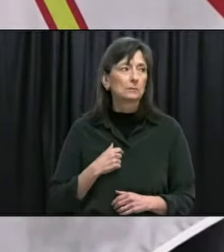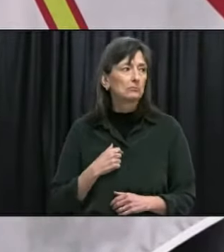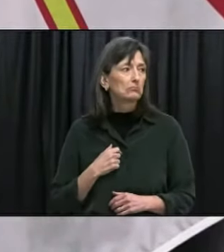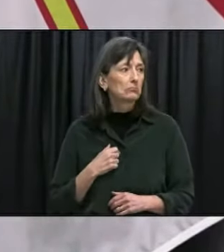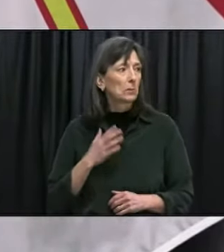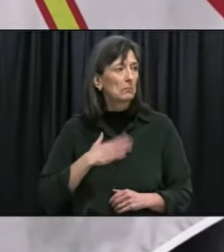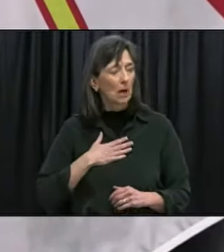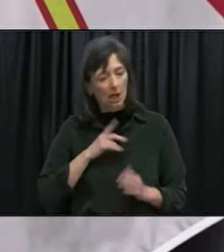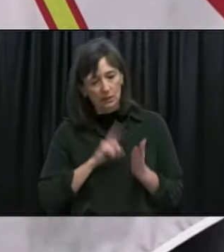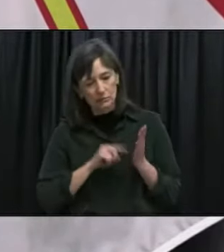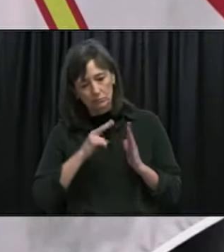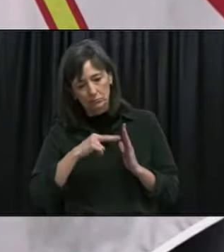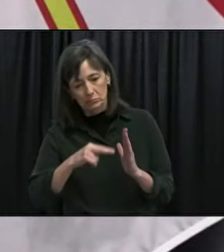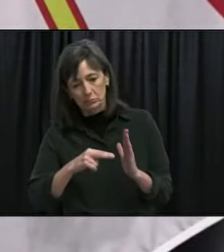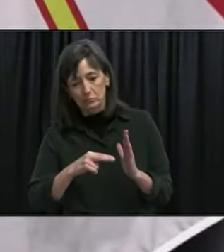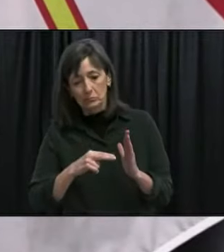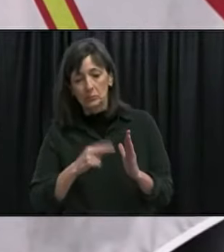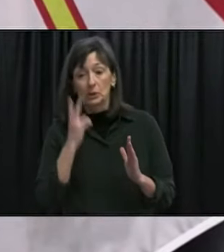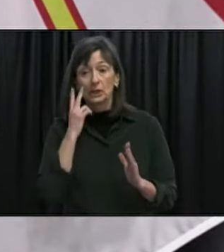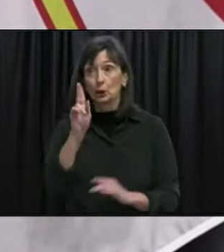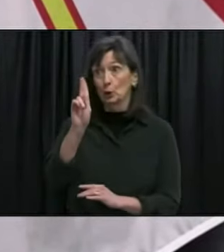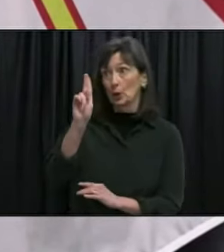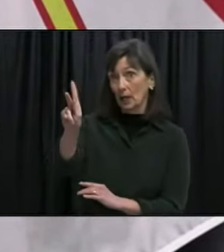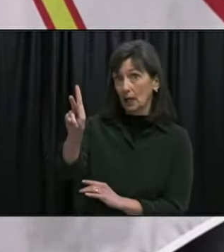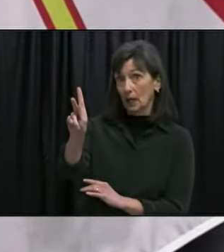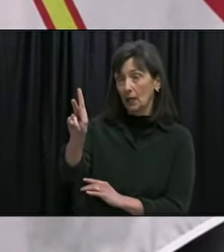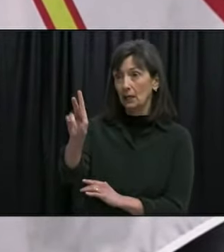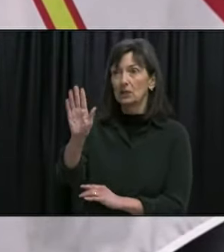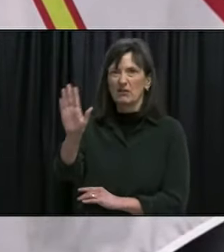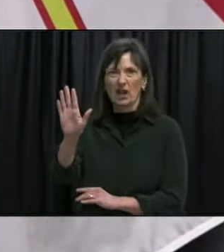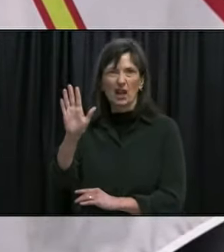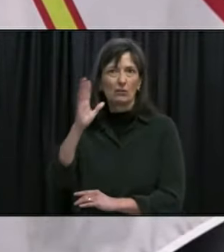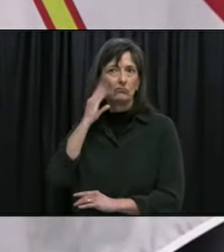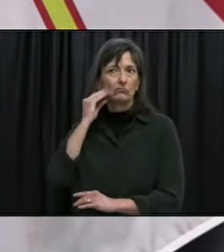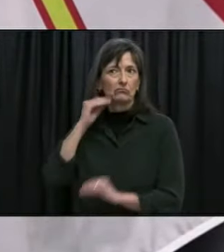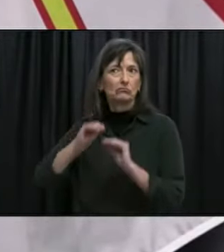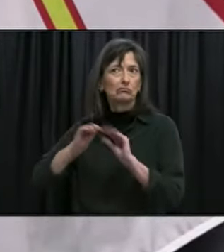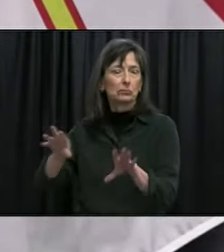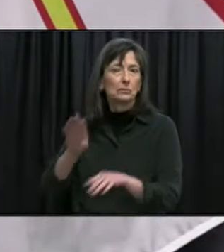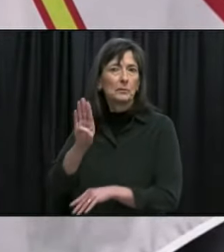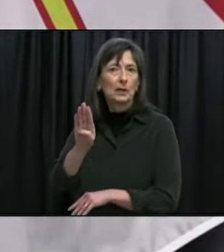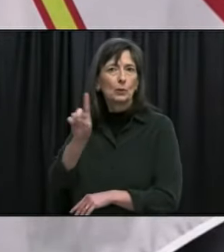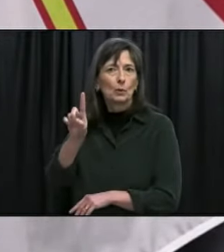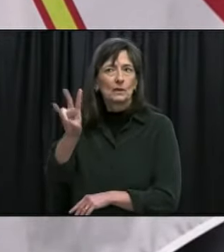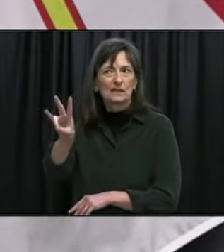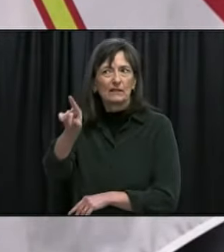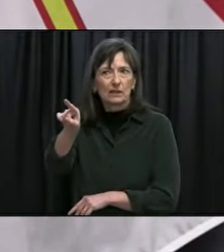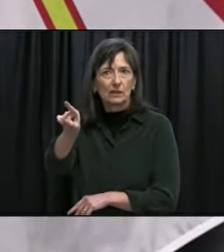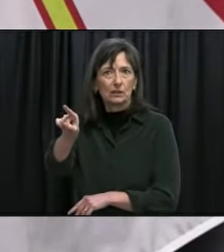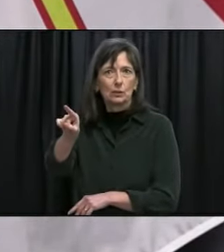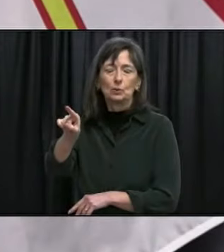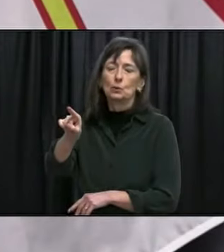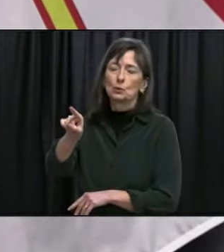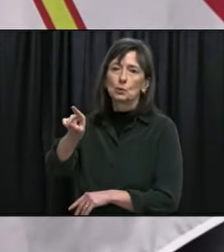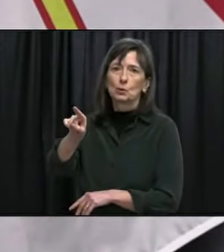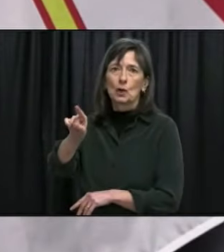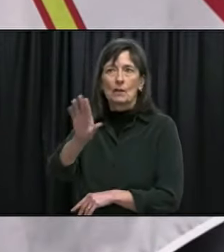is that when you look at the UK who's got the best experience in terms of the B117 and a very strong